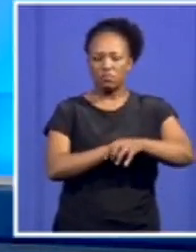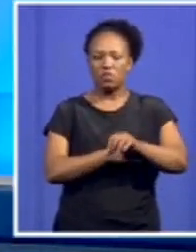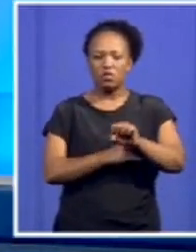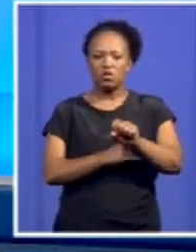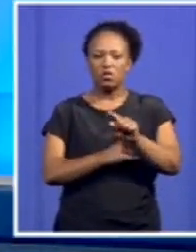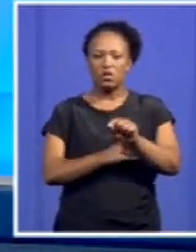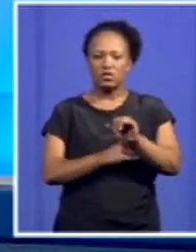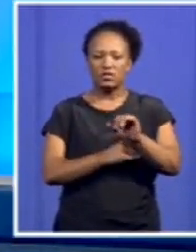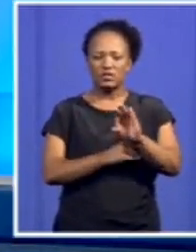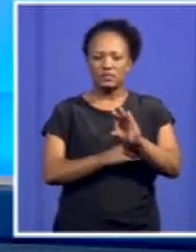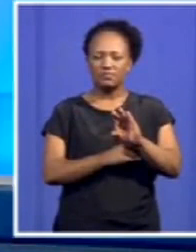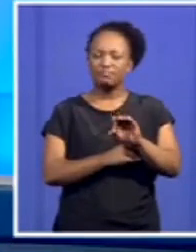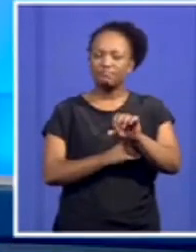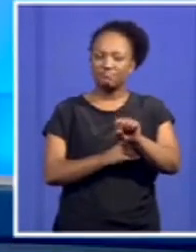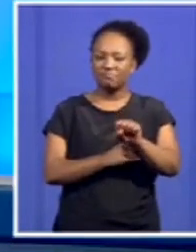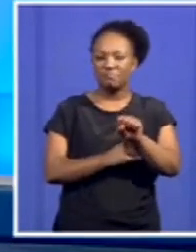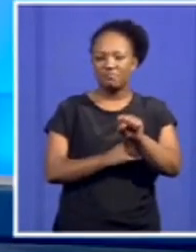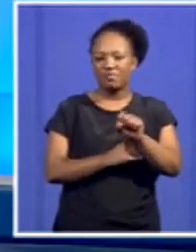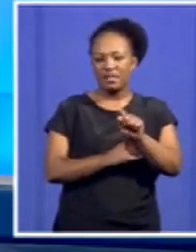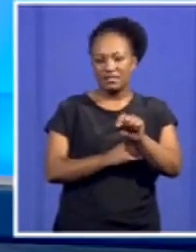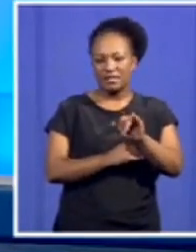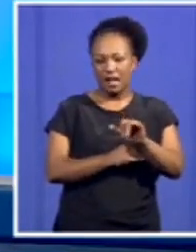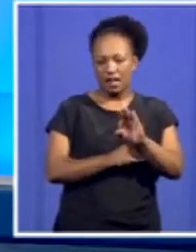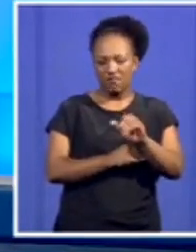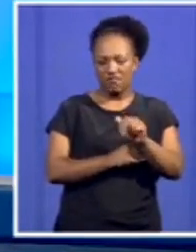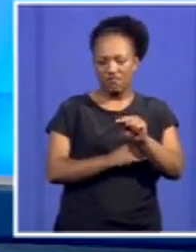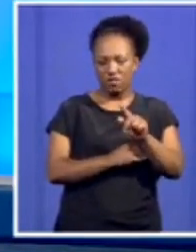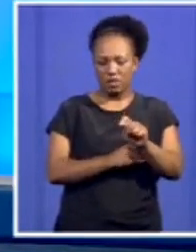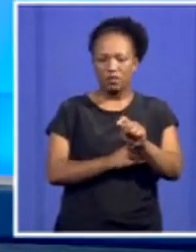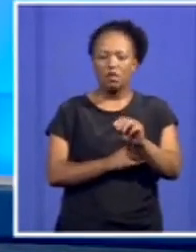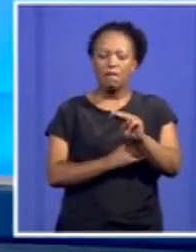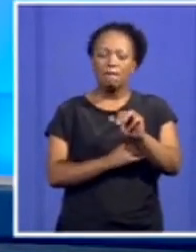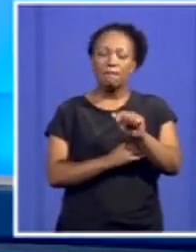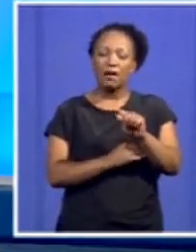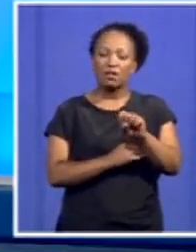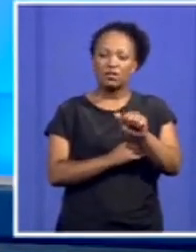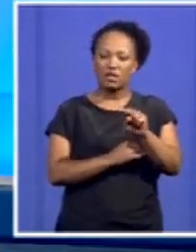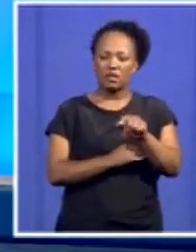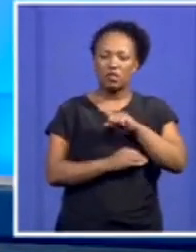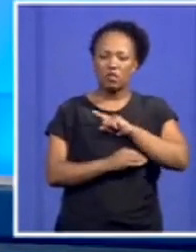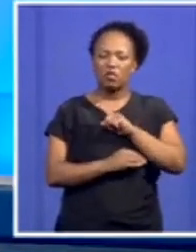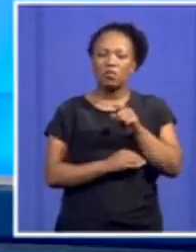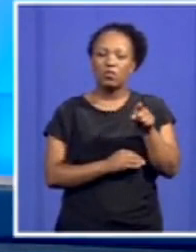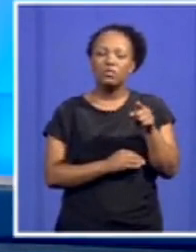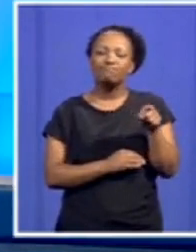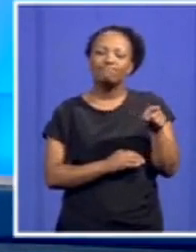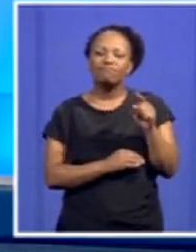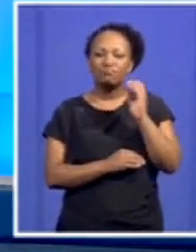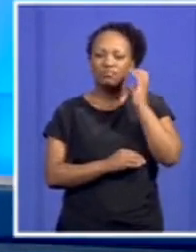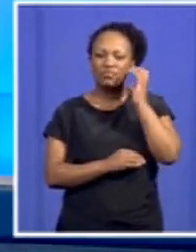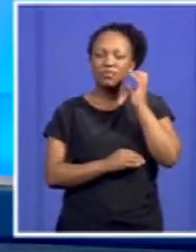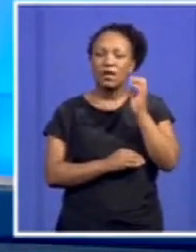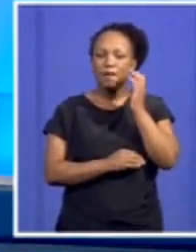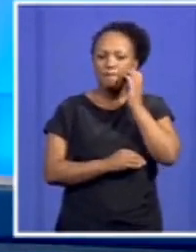The congress, which will be addressed by both SACP General Secretary Blayden Zimande and Northwest Premier Bushimape, will elect new